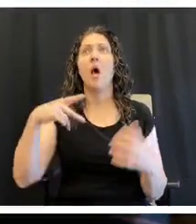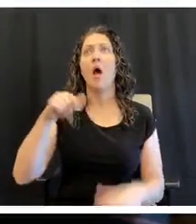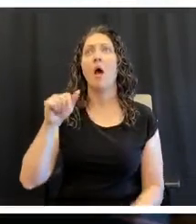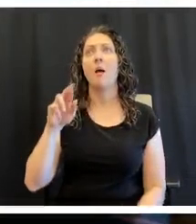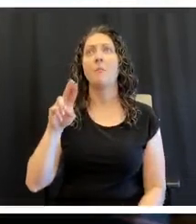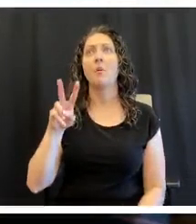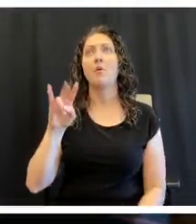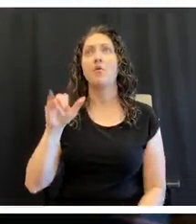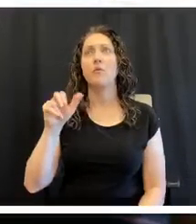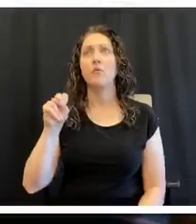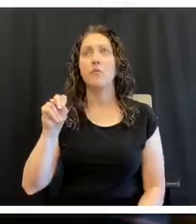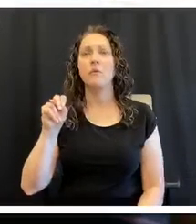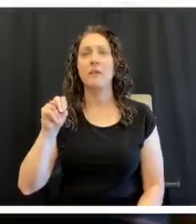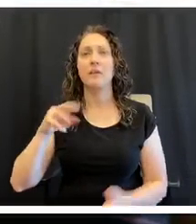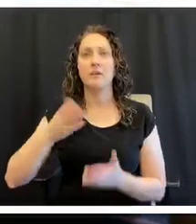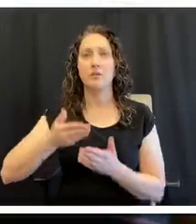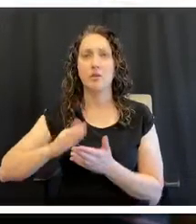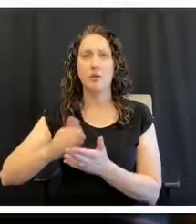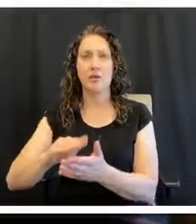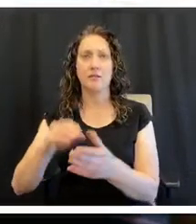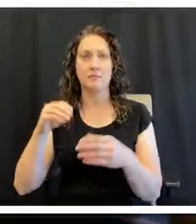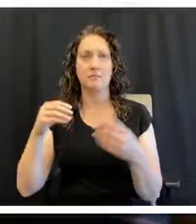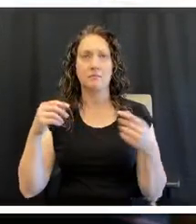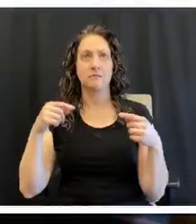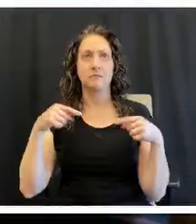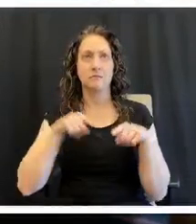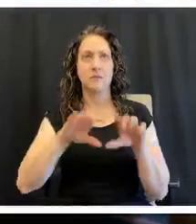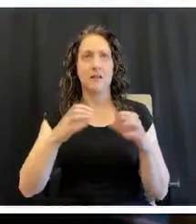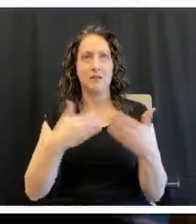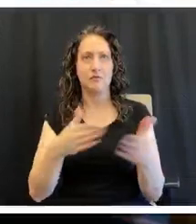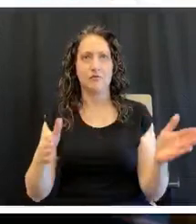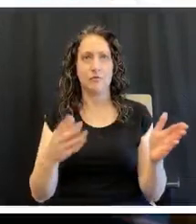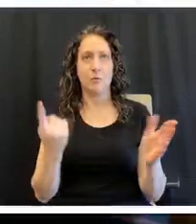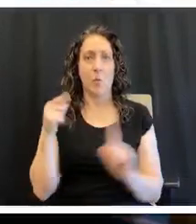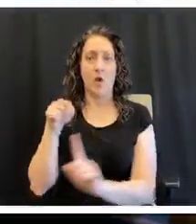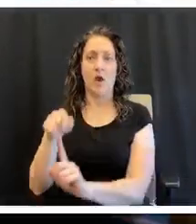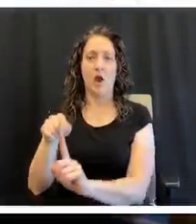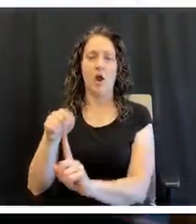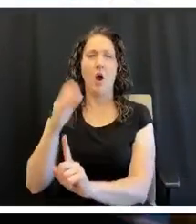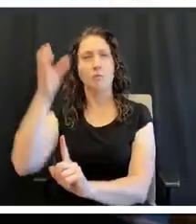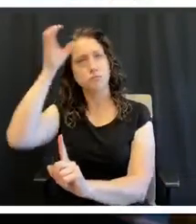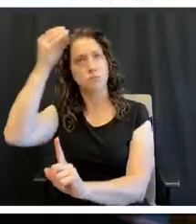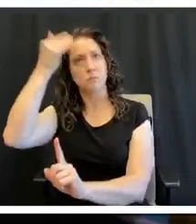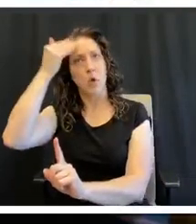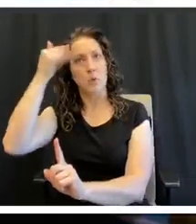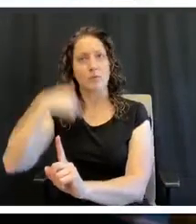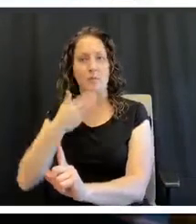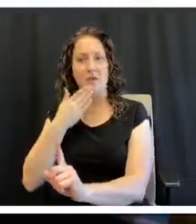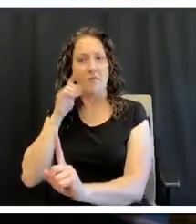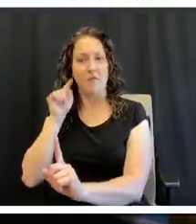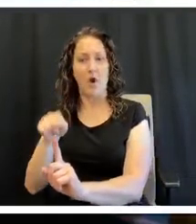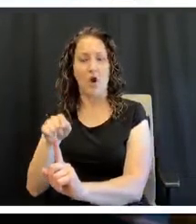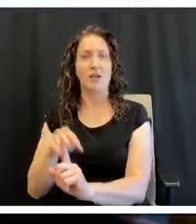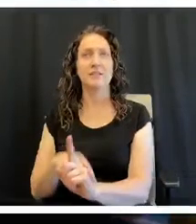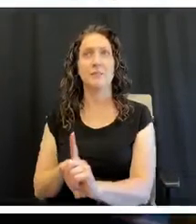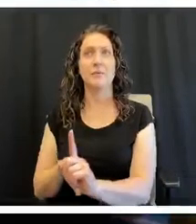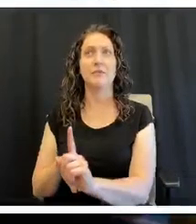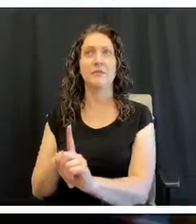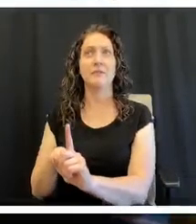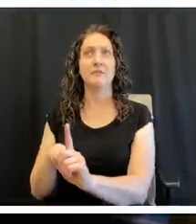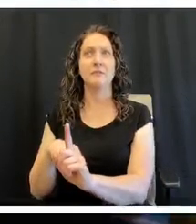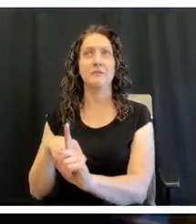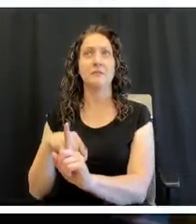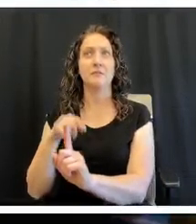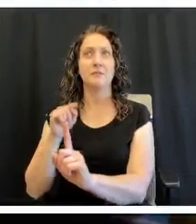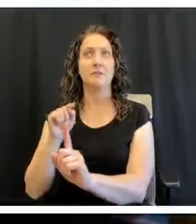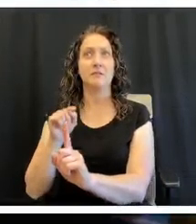our classroom. I'm very grateful for her and her expertise in the area. And so we're learning that